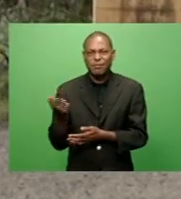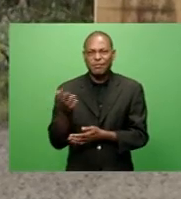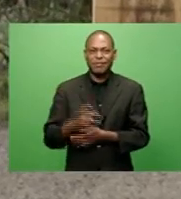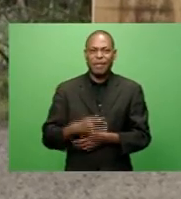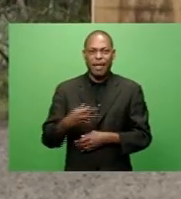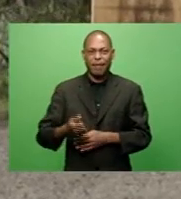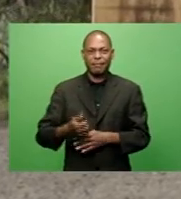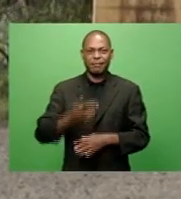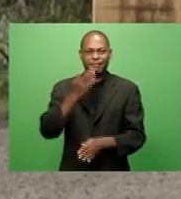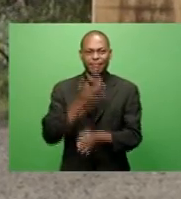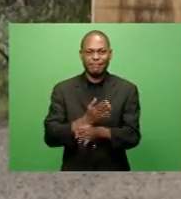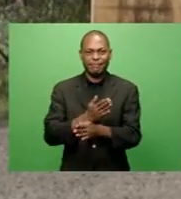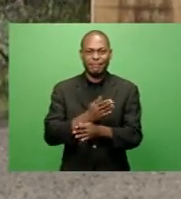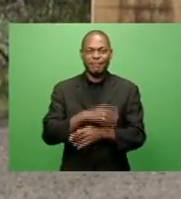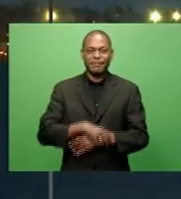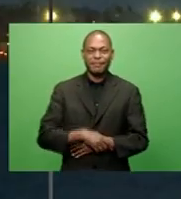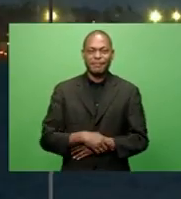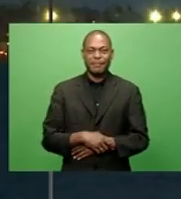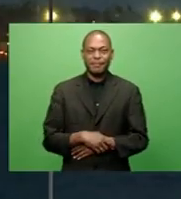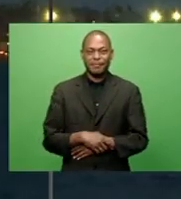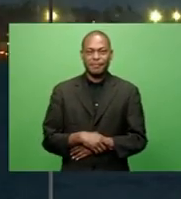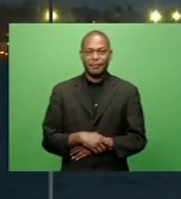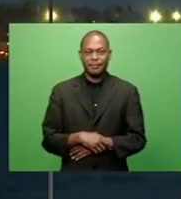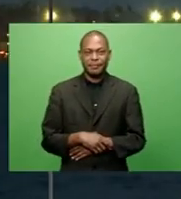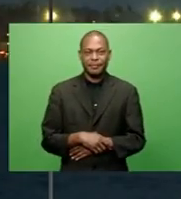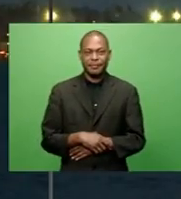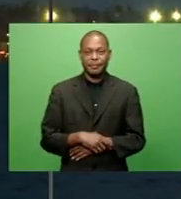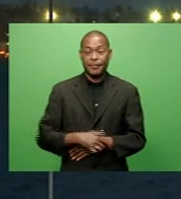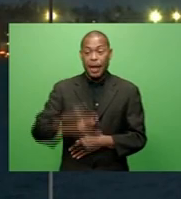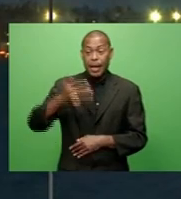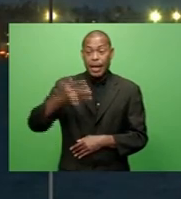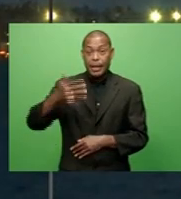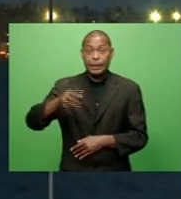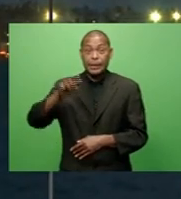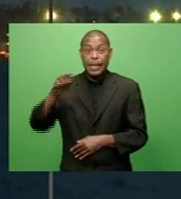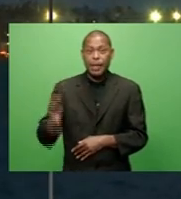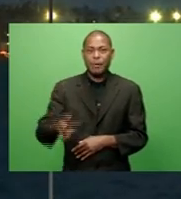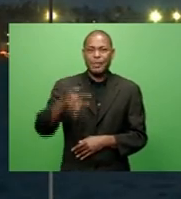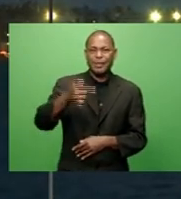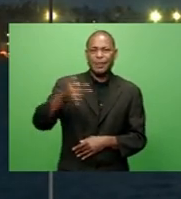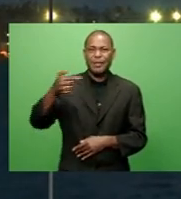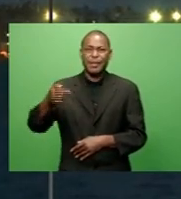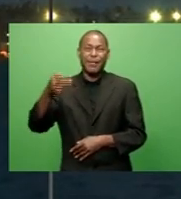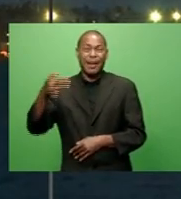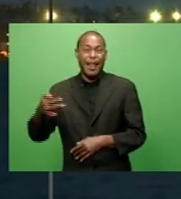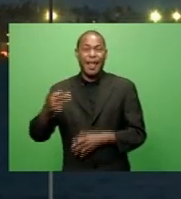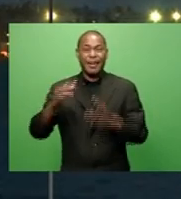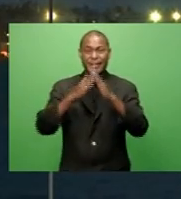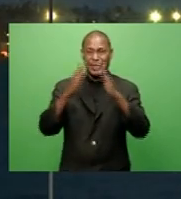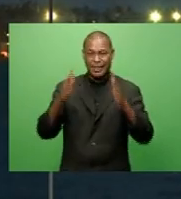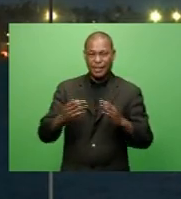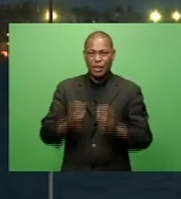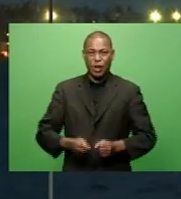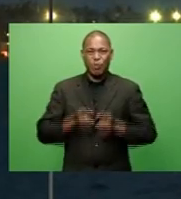Turangai View, FBC News. 19,779 households were provided seed packages containing